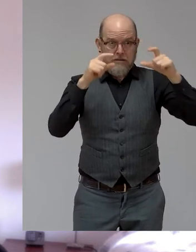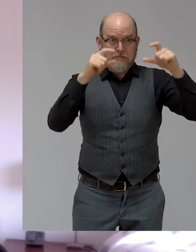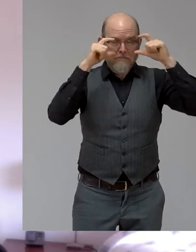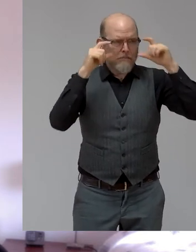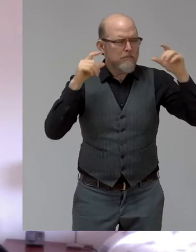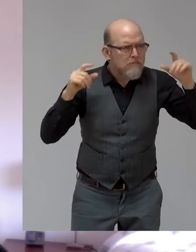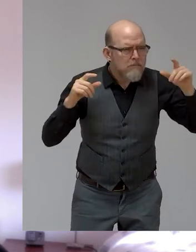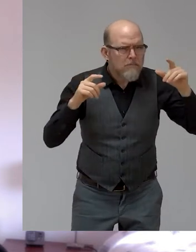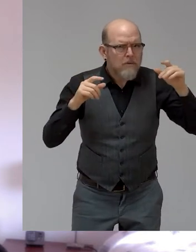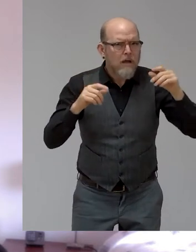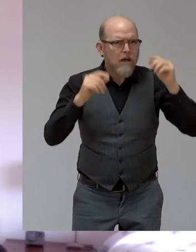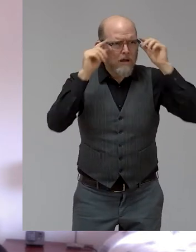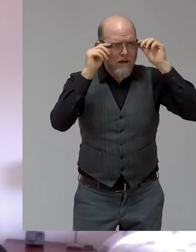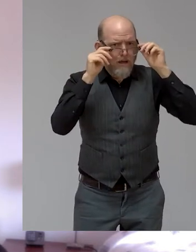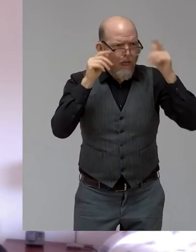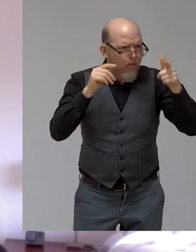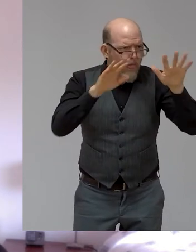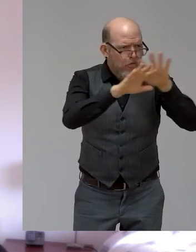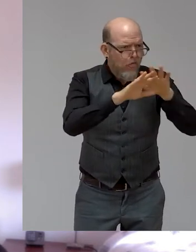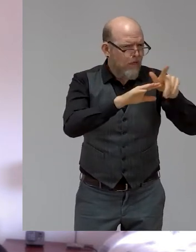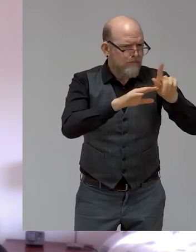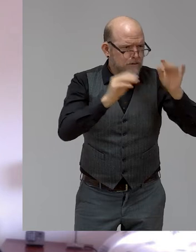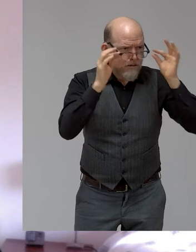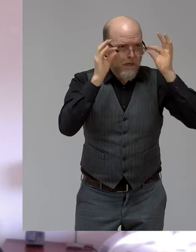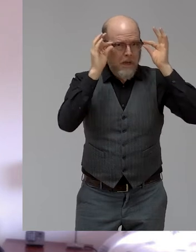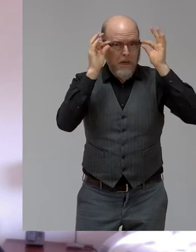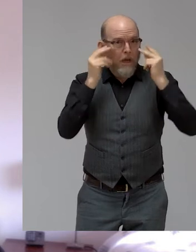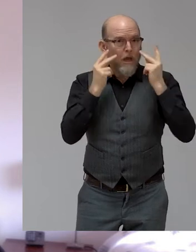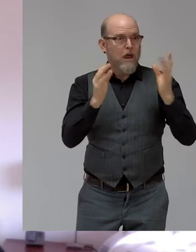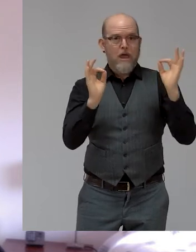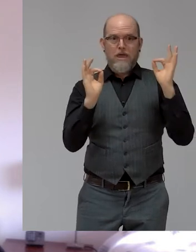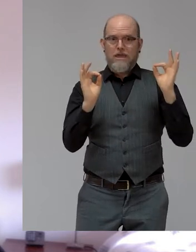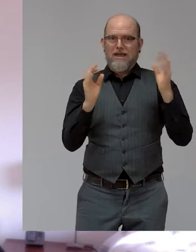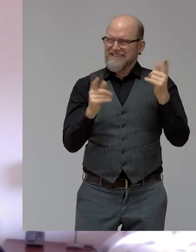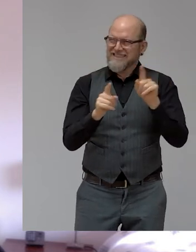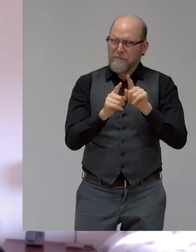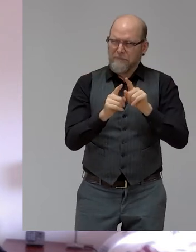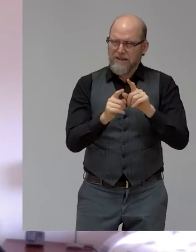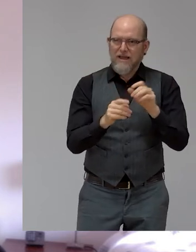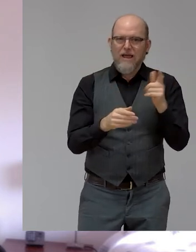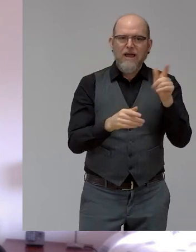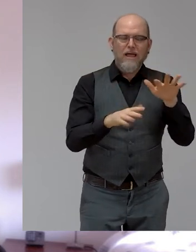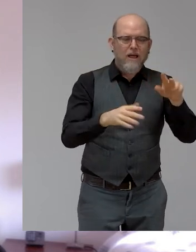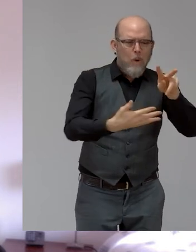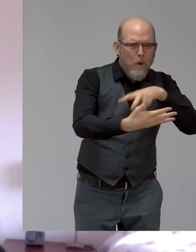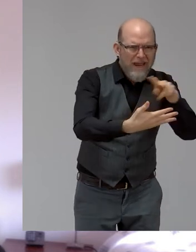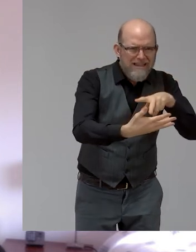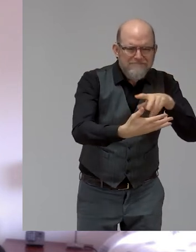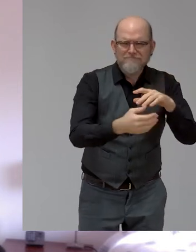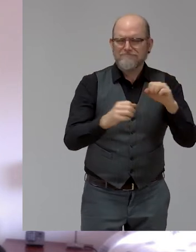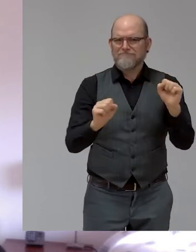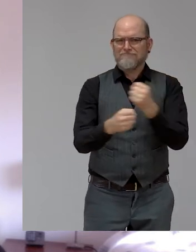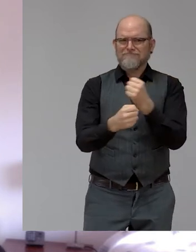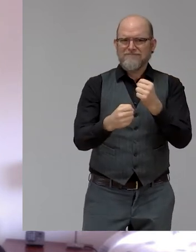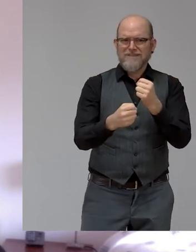makes it painful to kind of read the menu, right? Not to talk about going to a hotel shower room and trying to figure out what is